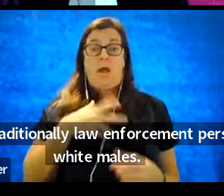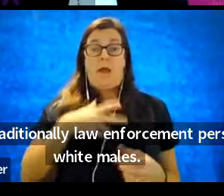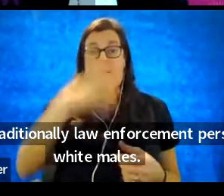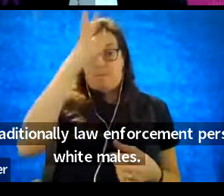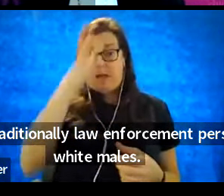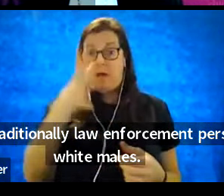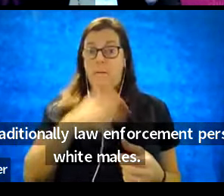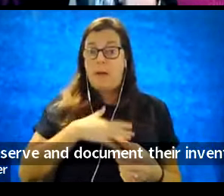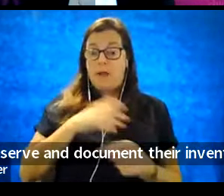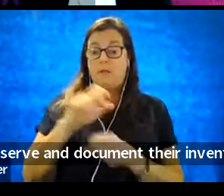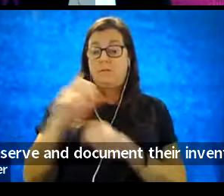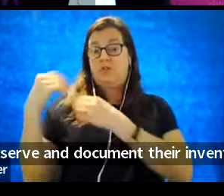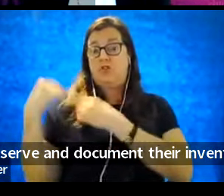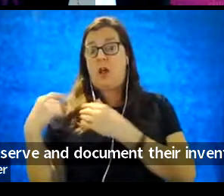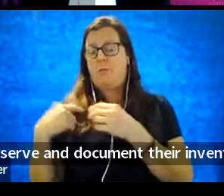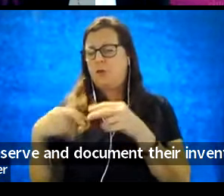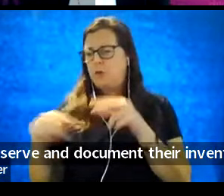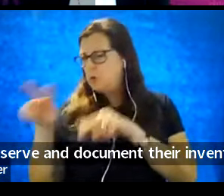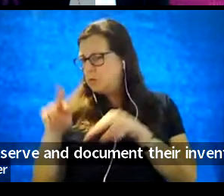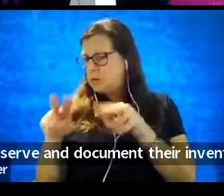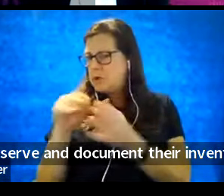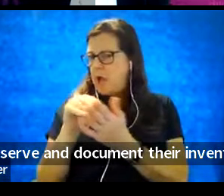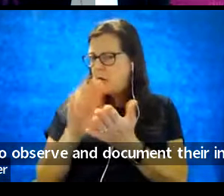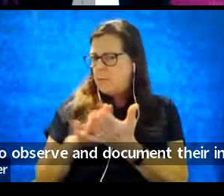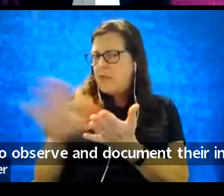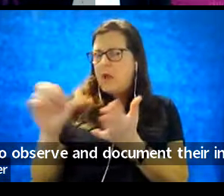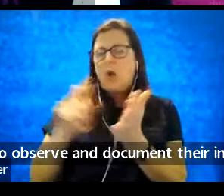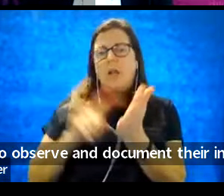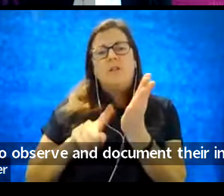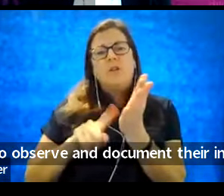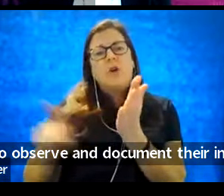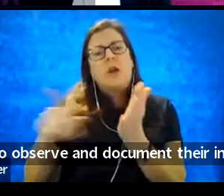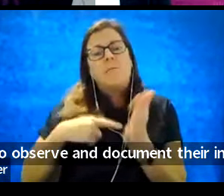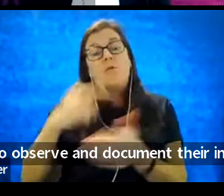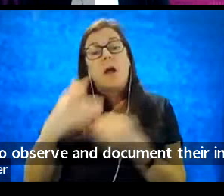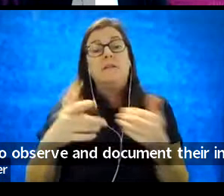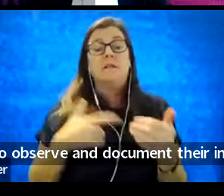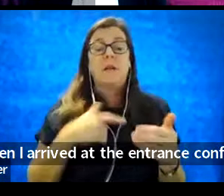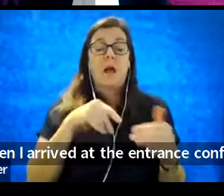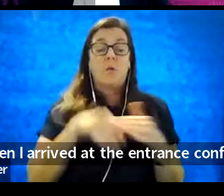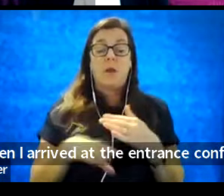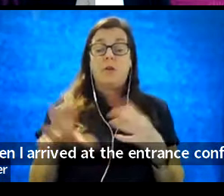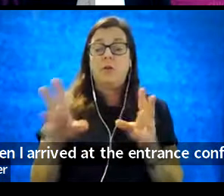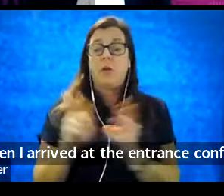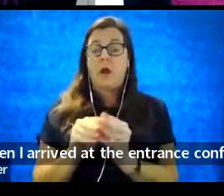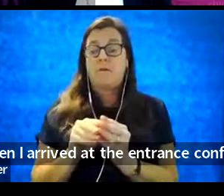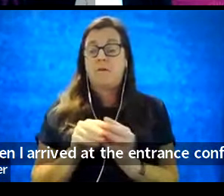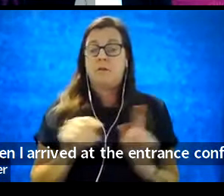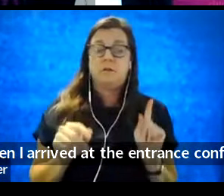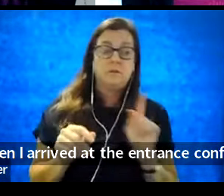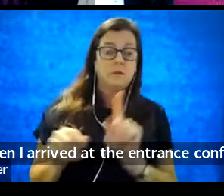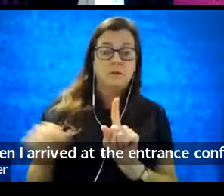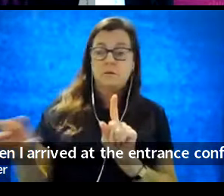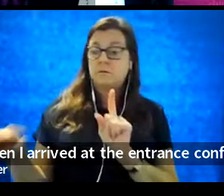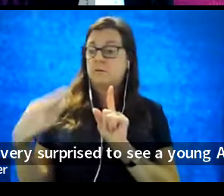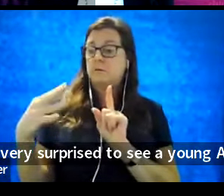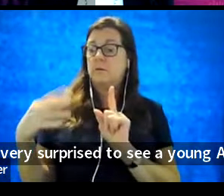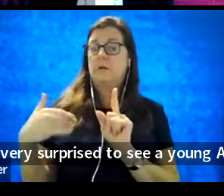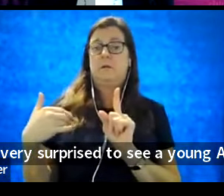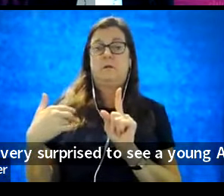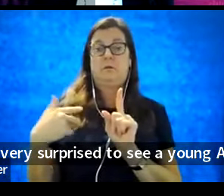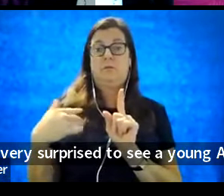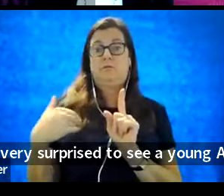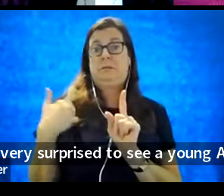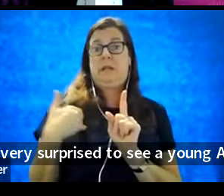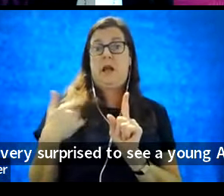their inventory process. When I arrived at the entrance conference, they were very surprised to see a young African-American